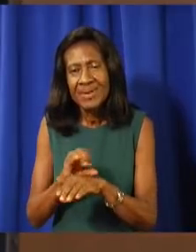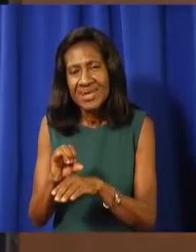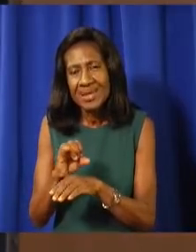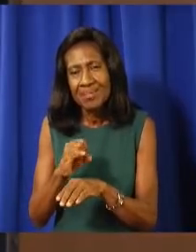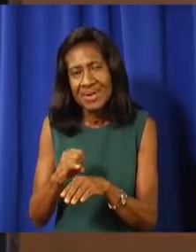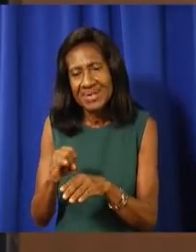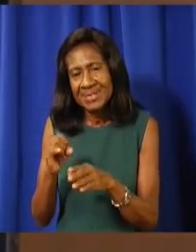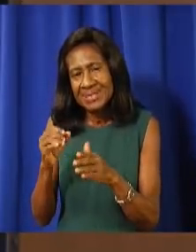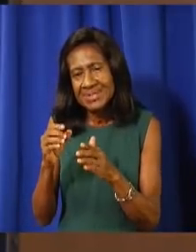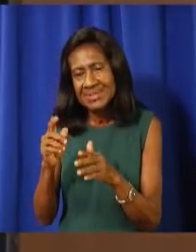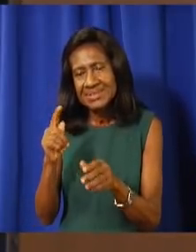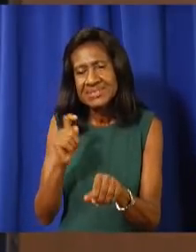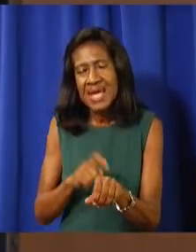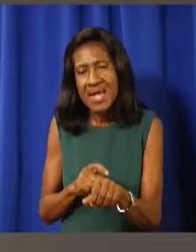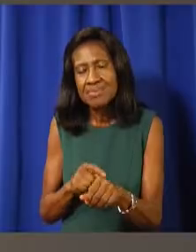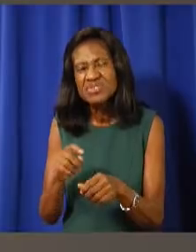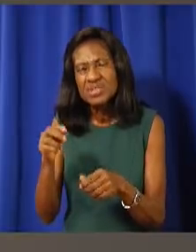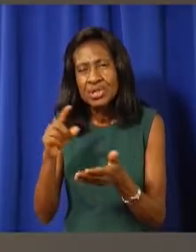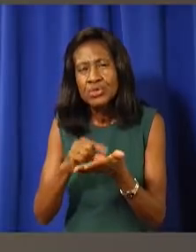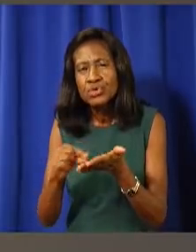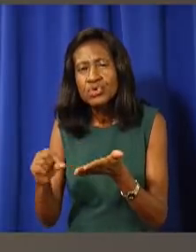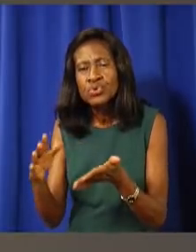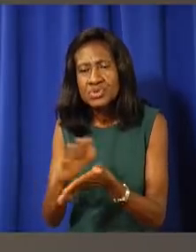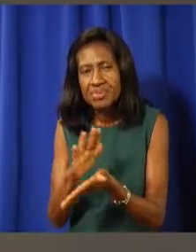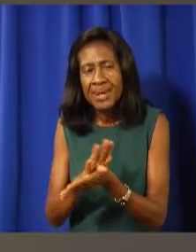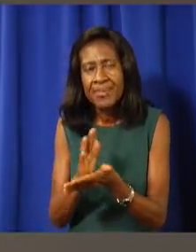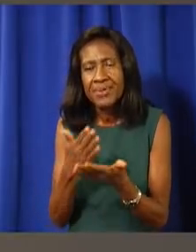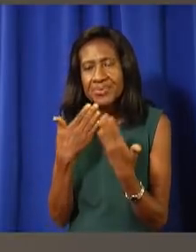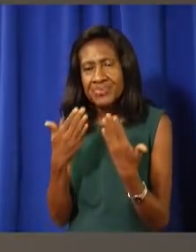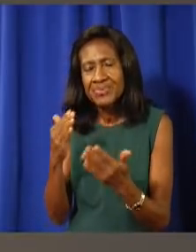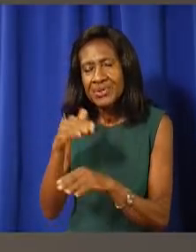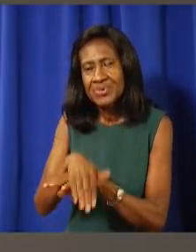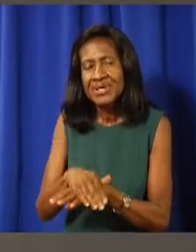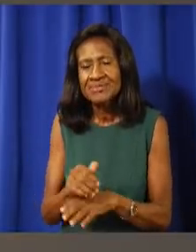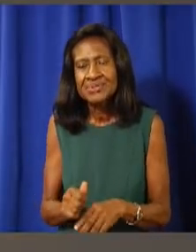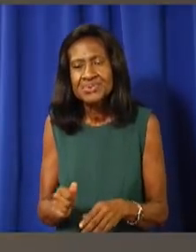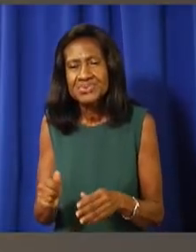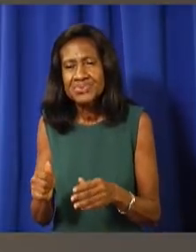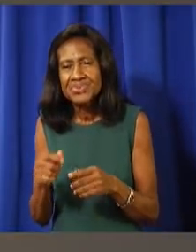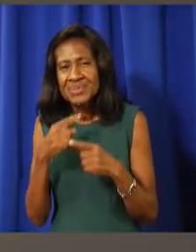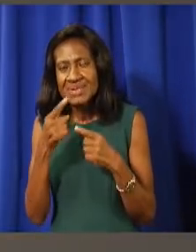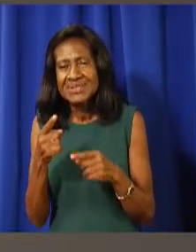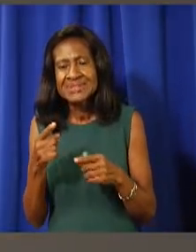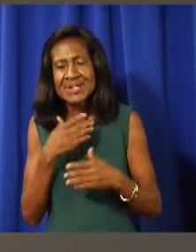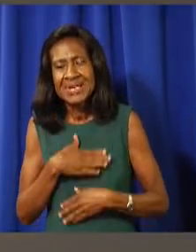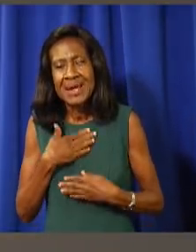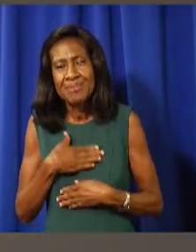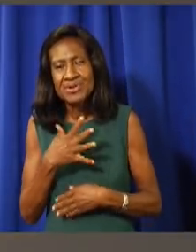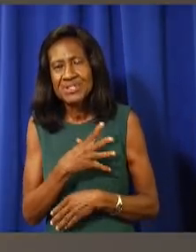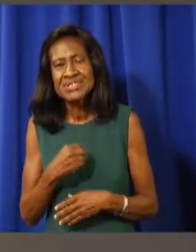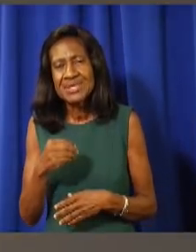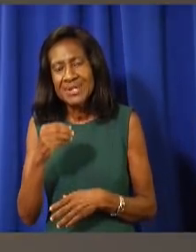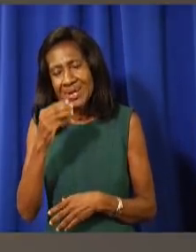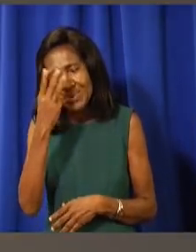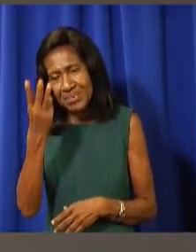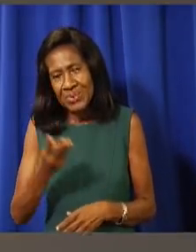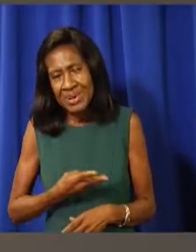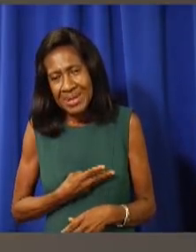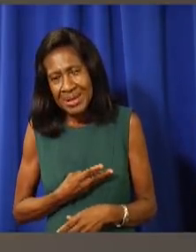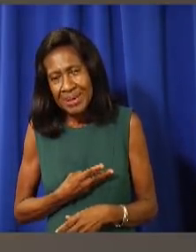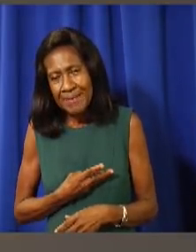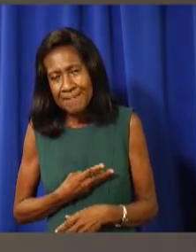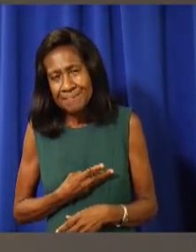Ralph, please, please, let's go ahead. Uh, thank you, Donna, and good afternoon to the panel. I appreciate and I welcome the weekly breath,